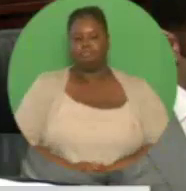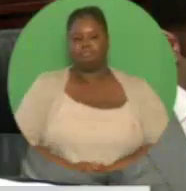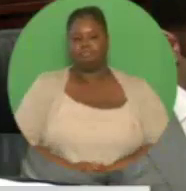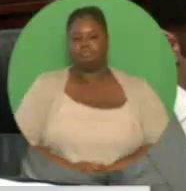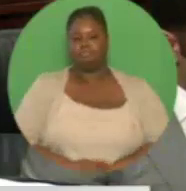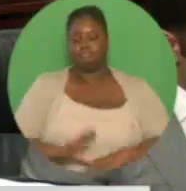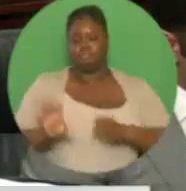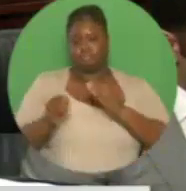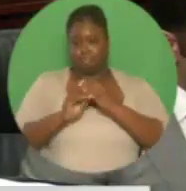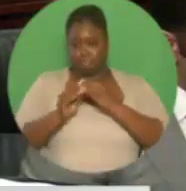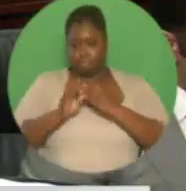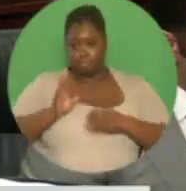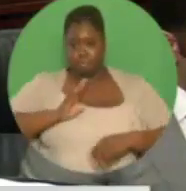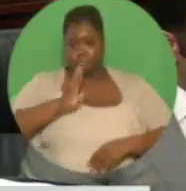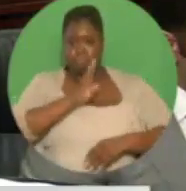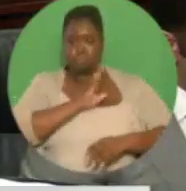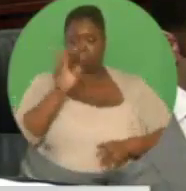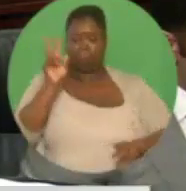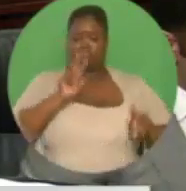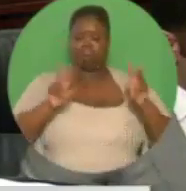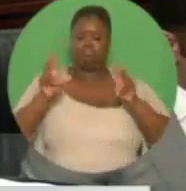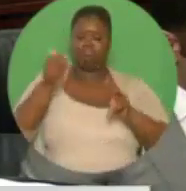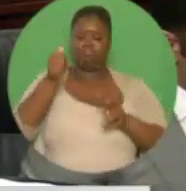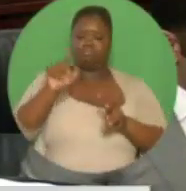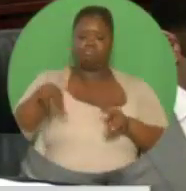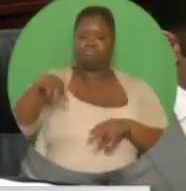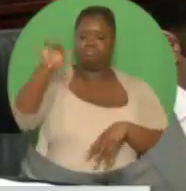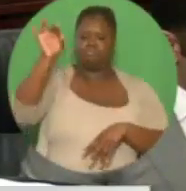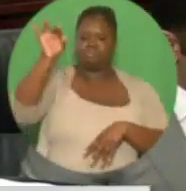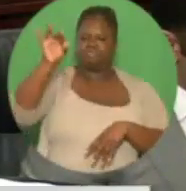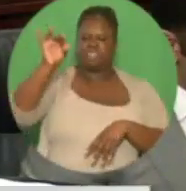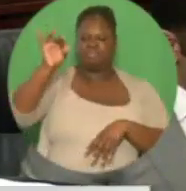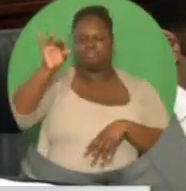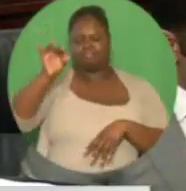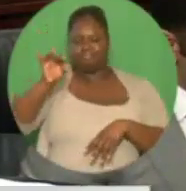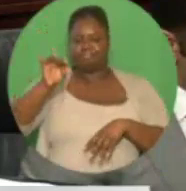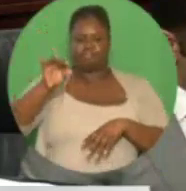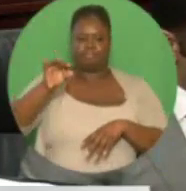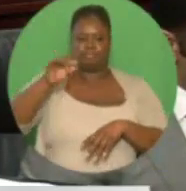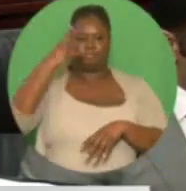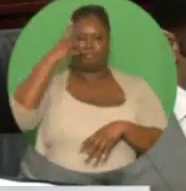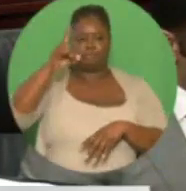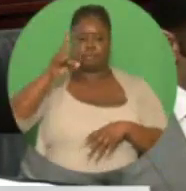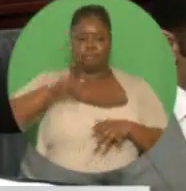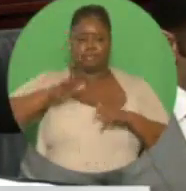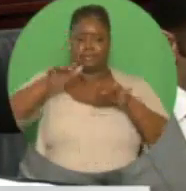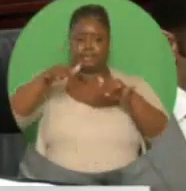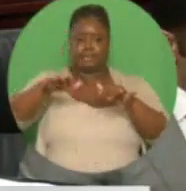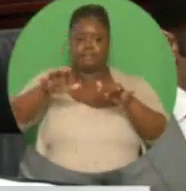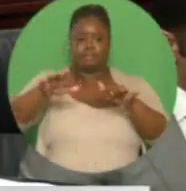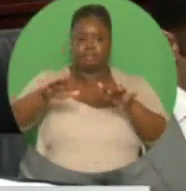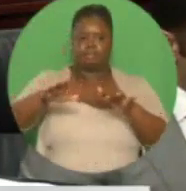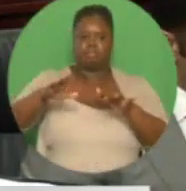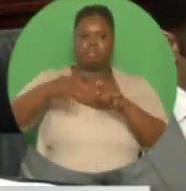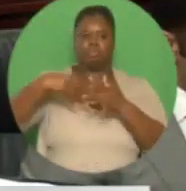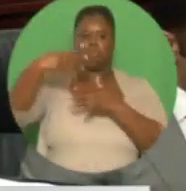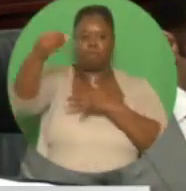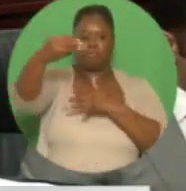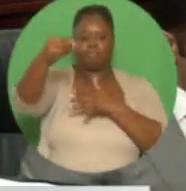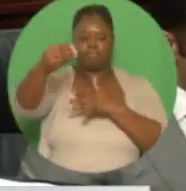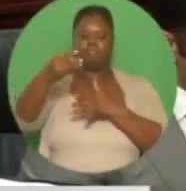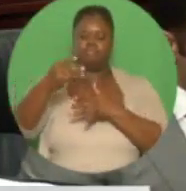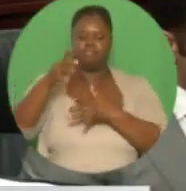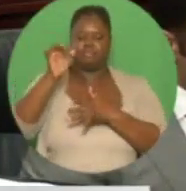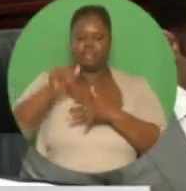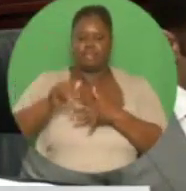offshore medical facility at this location. We are establishing a fee-paying structure for access to the services as